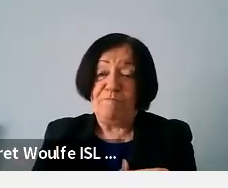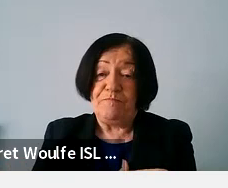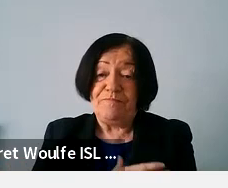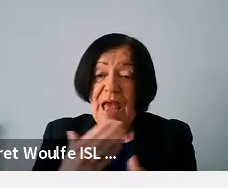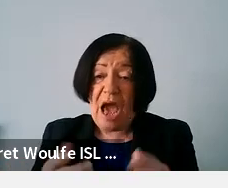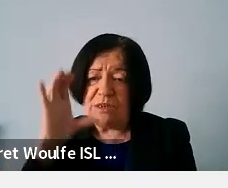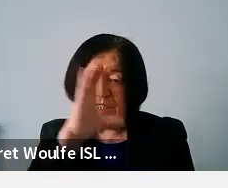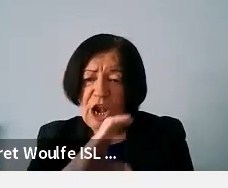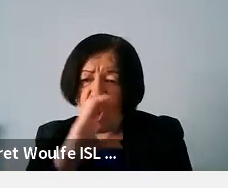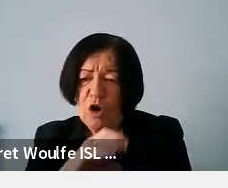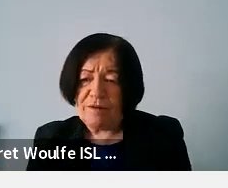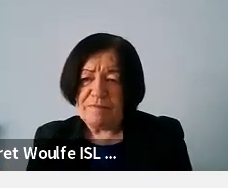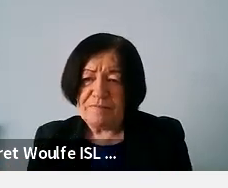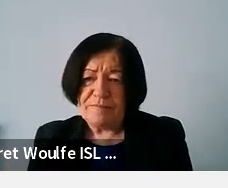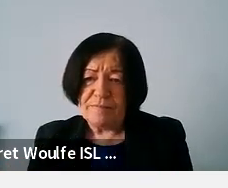does that look